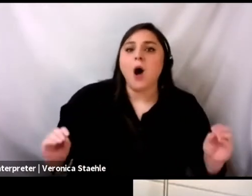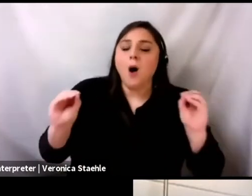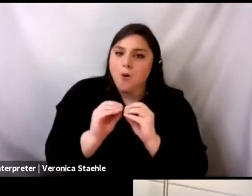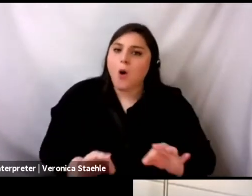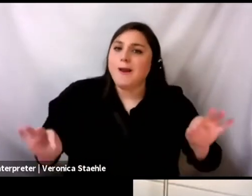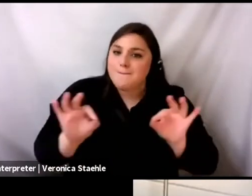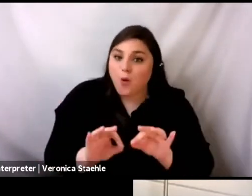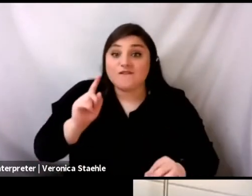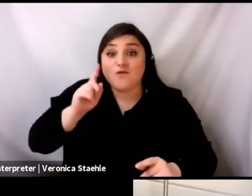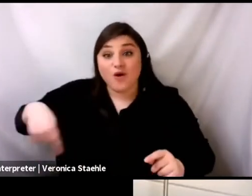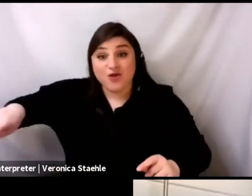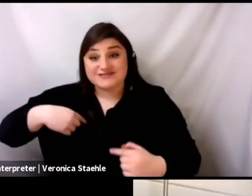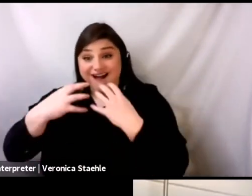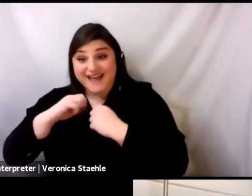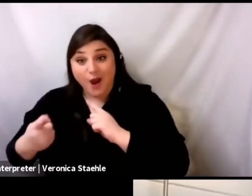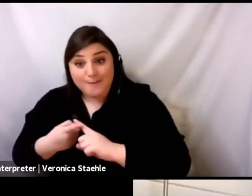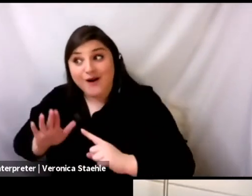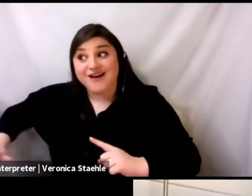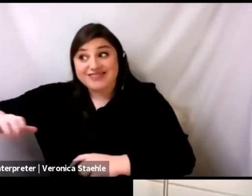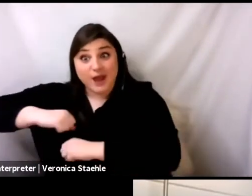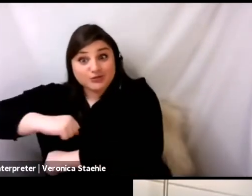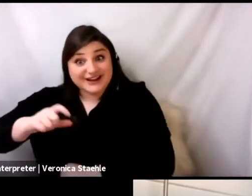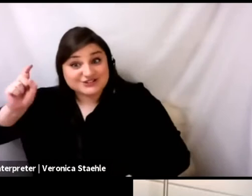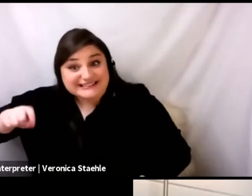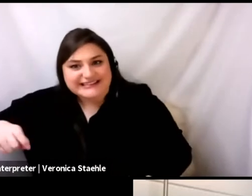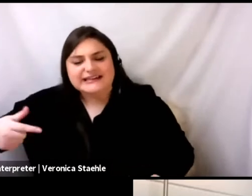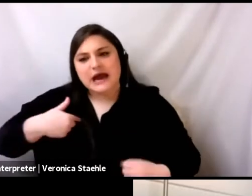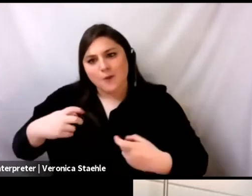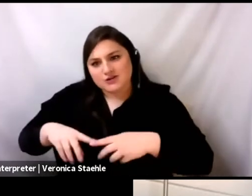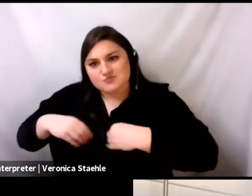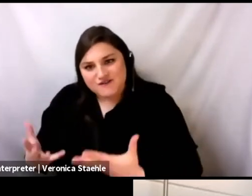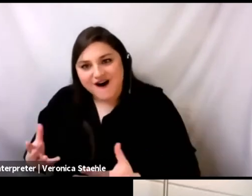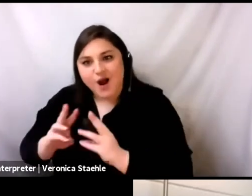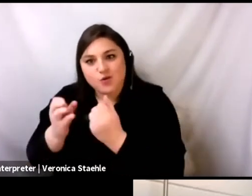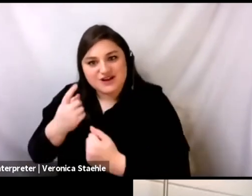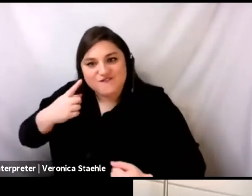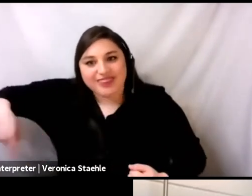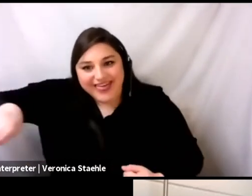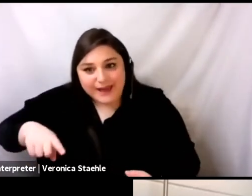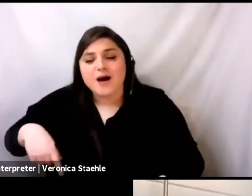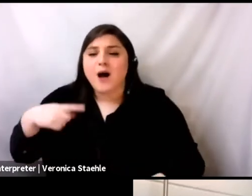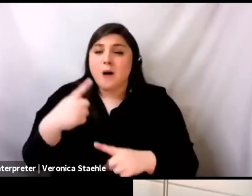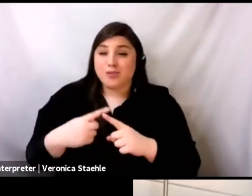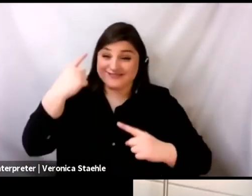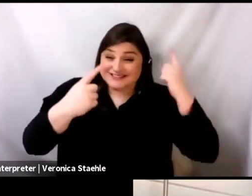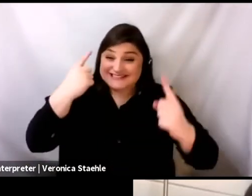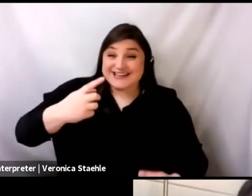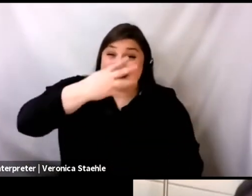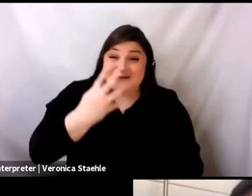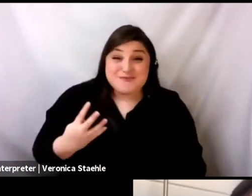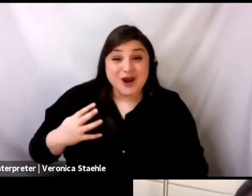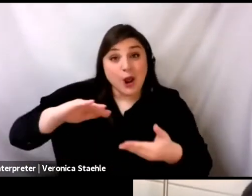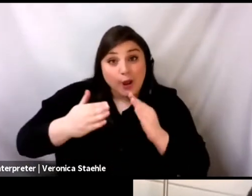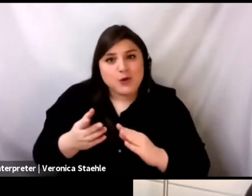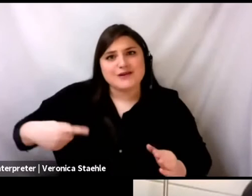close to me, which, you know, a lot of, a lot of them are immigrant communities, particularly, you know, older and, you know, cross-generational.